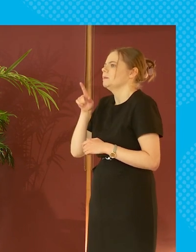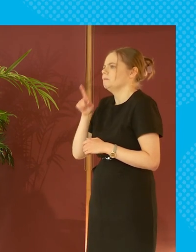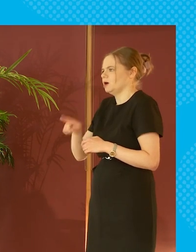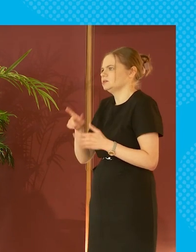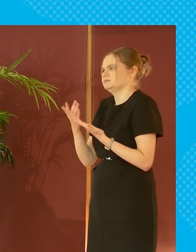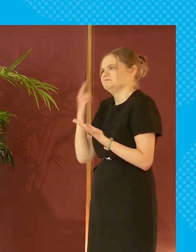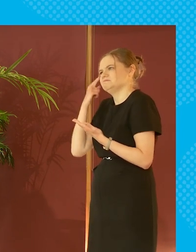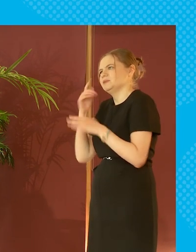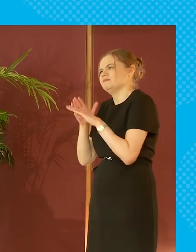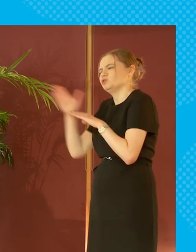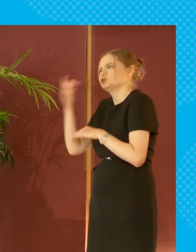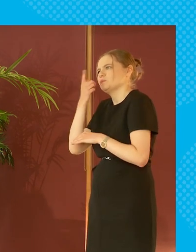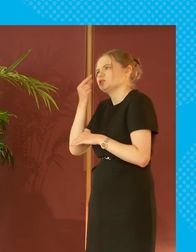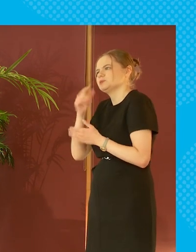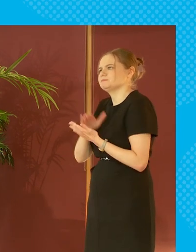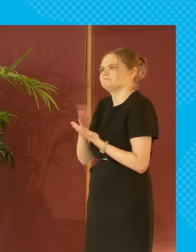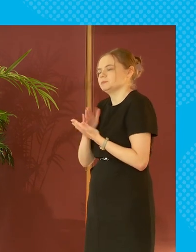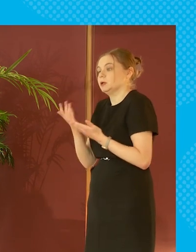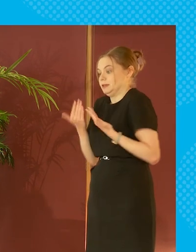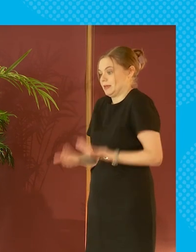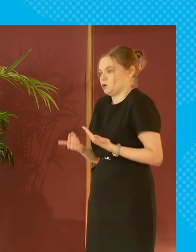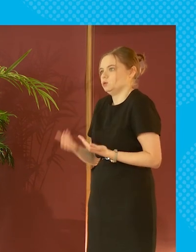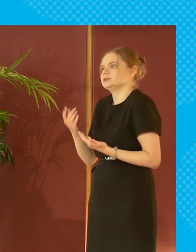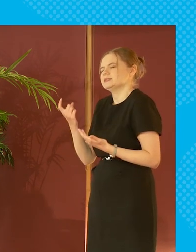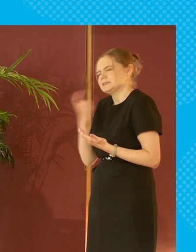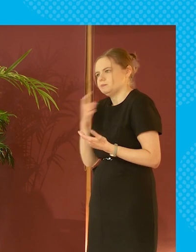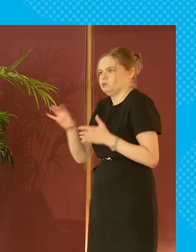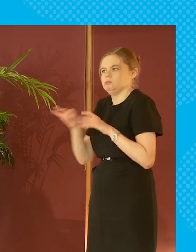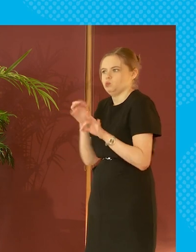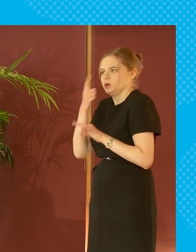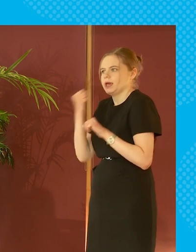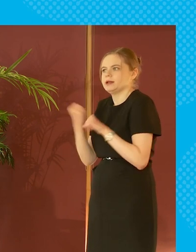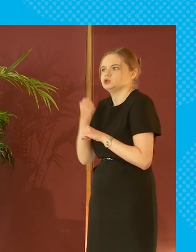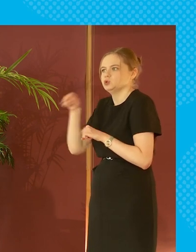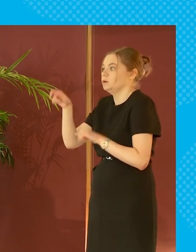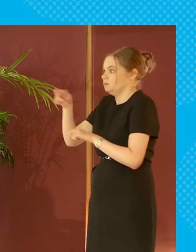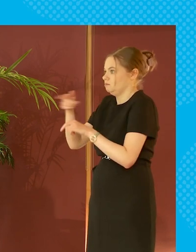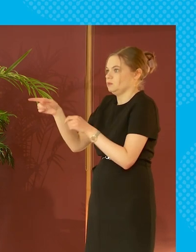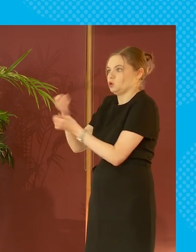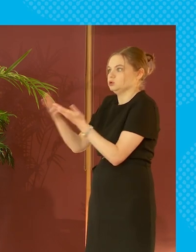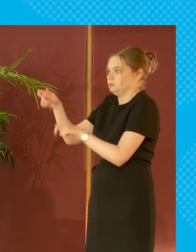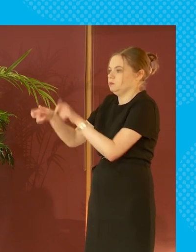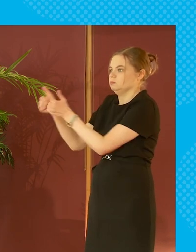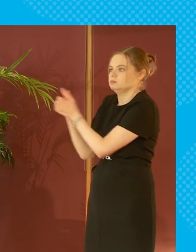ambitious in the future there are simple things that we can do now which actually a lot of people would support to take back the agency